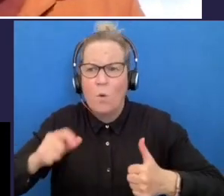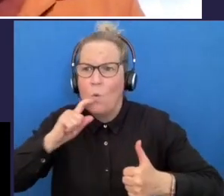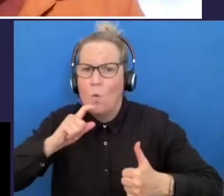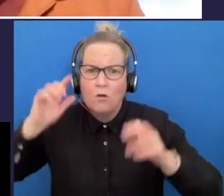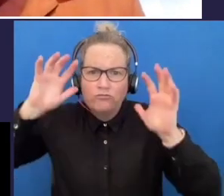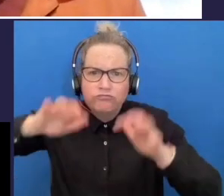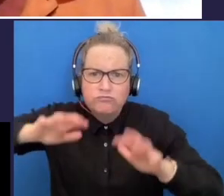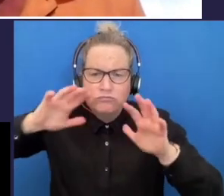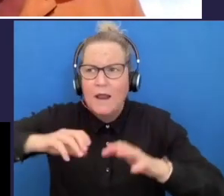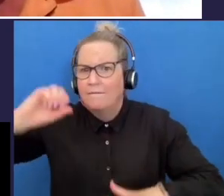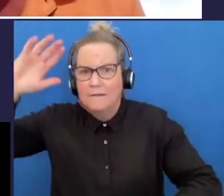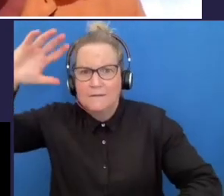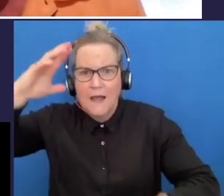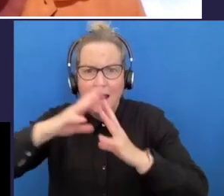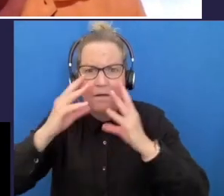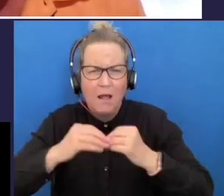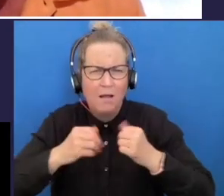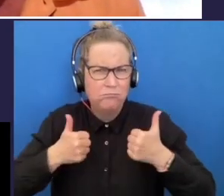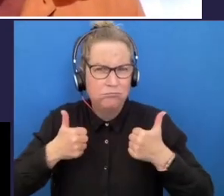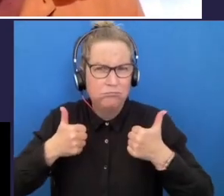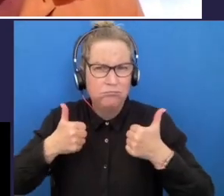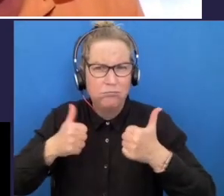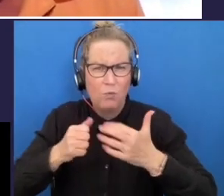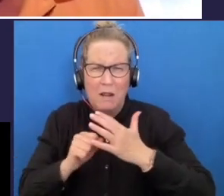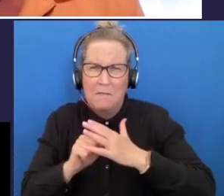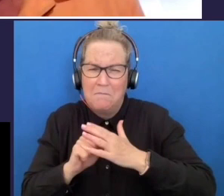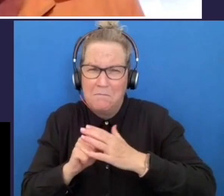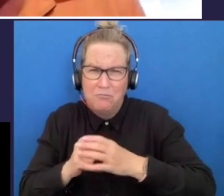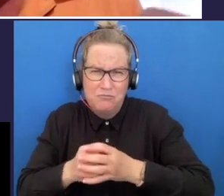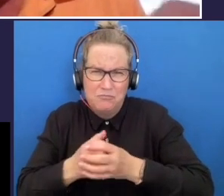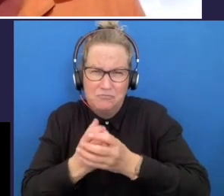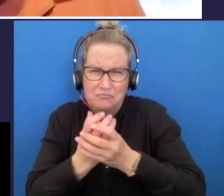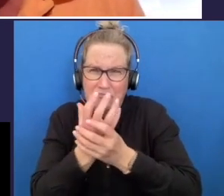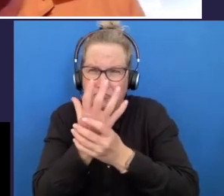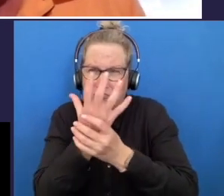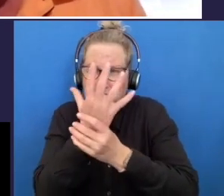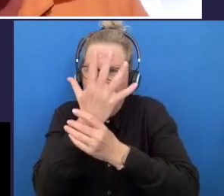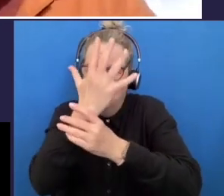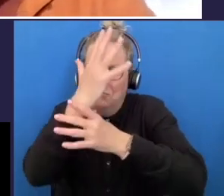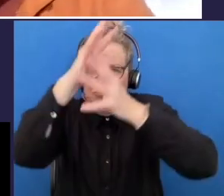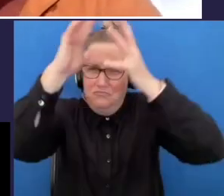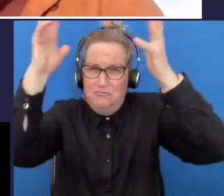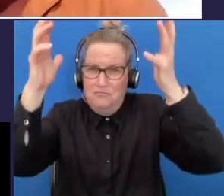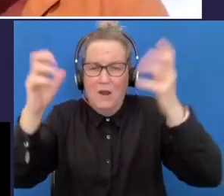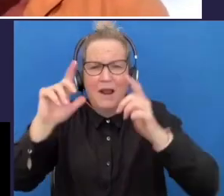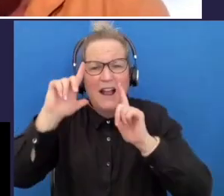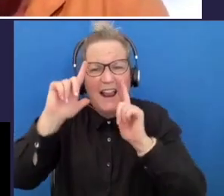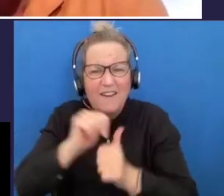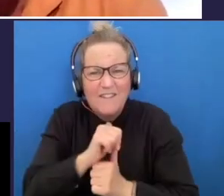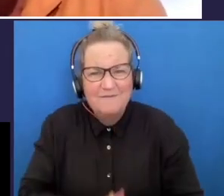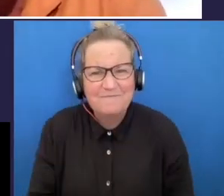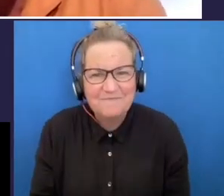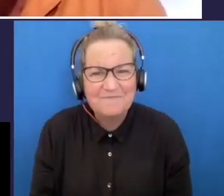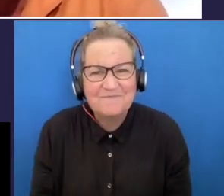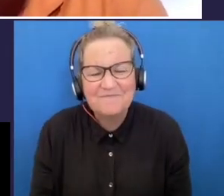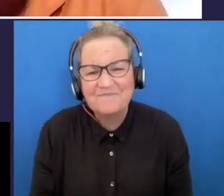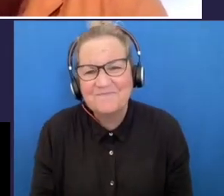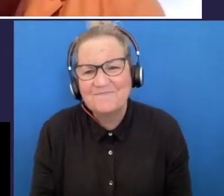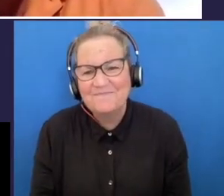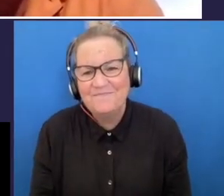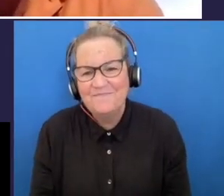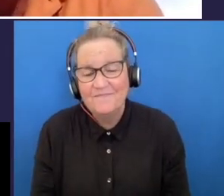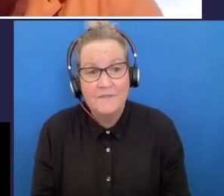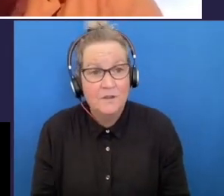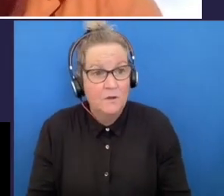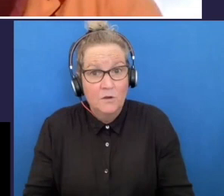sun um that that tree's going to thrive um and i just love it same with the choices we may